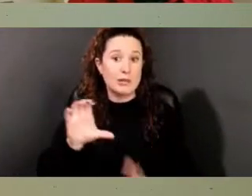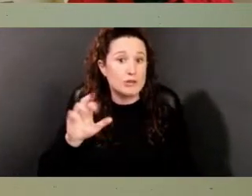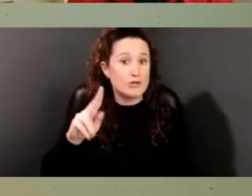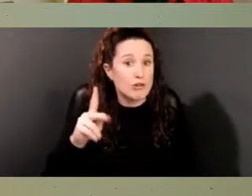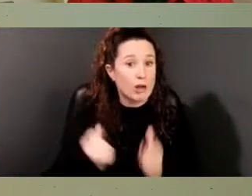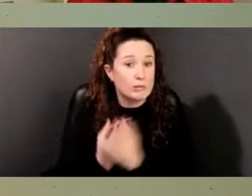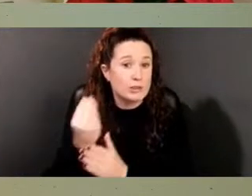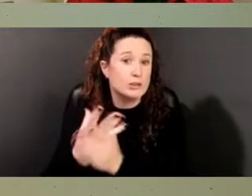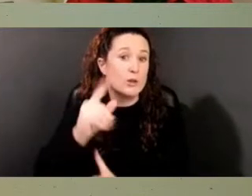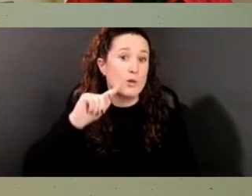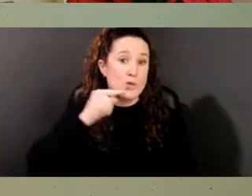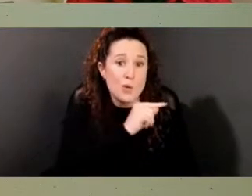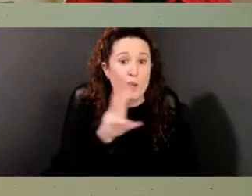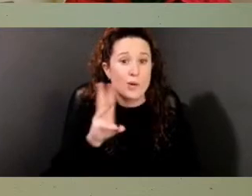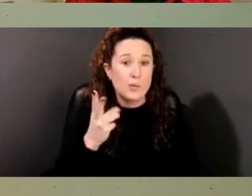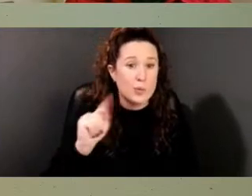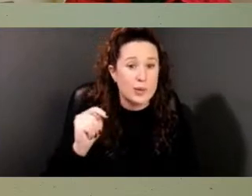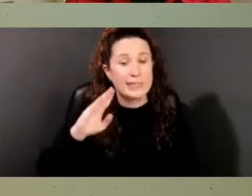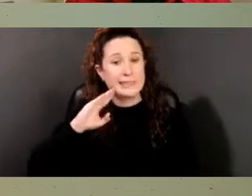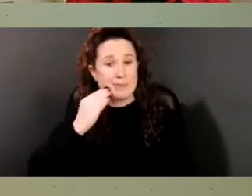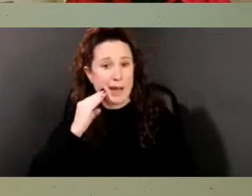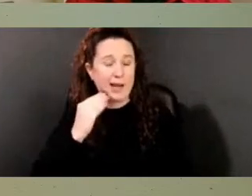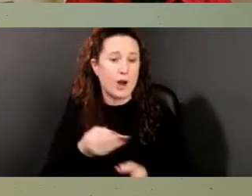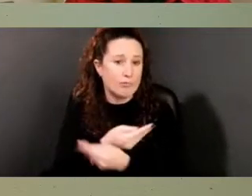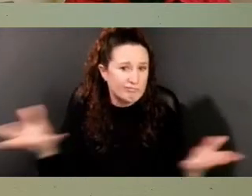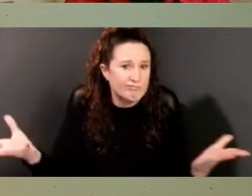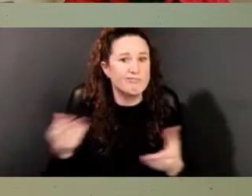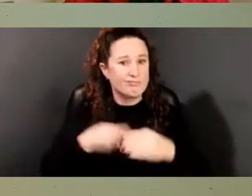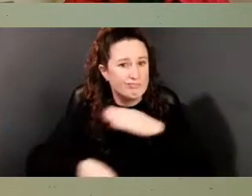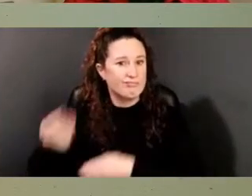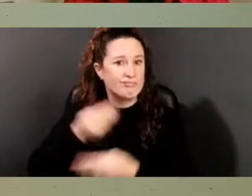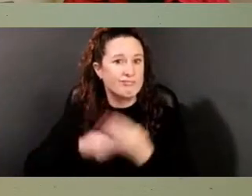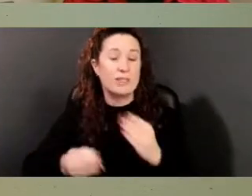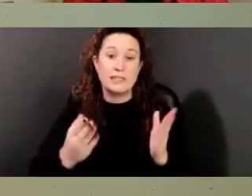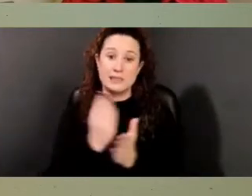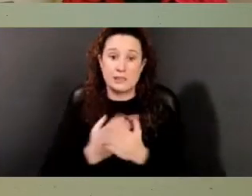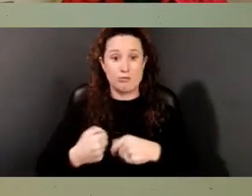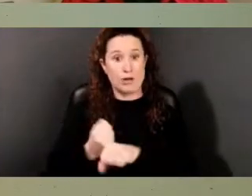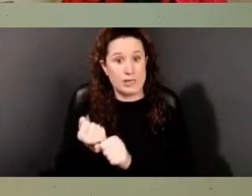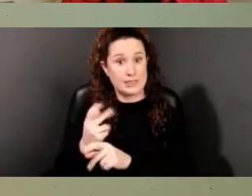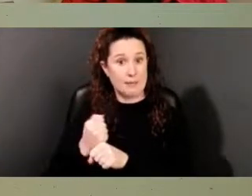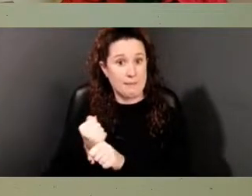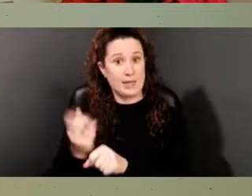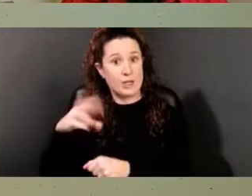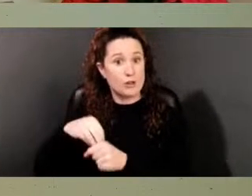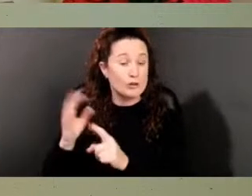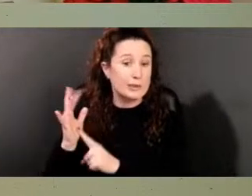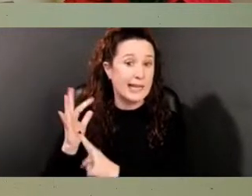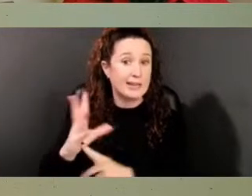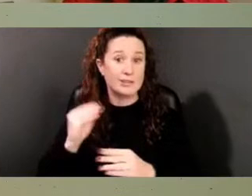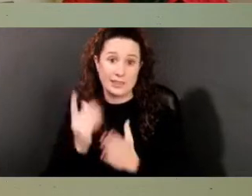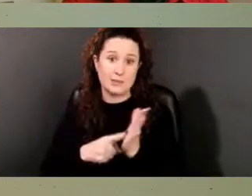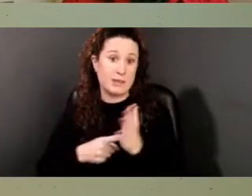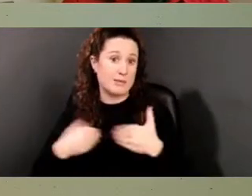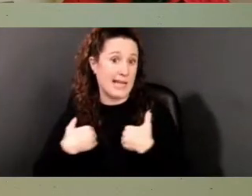some of the products they made, like candles, and some of the animals. Next slide.